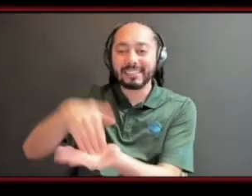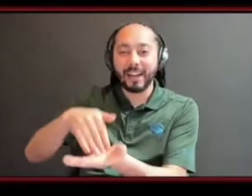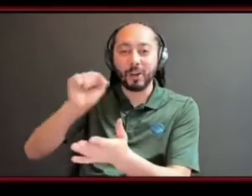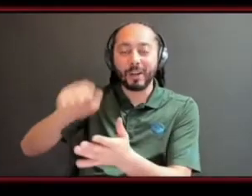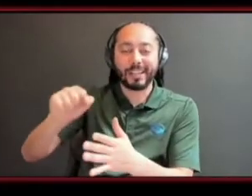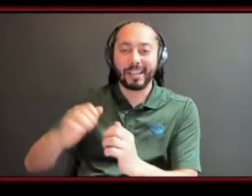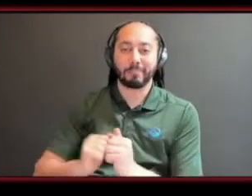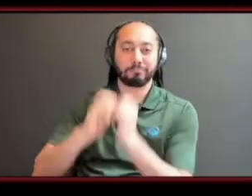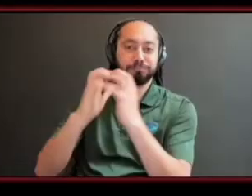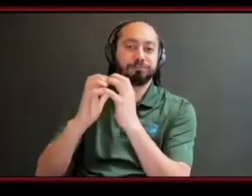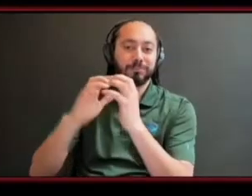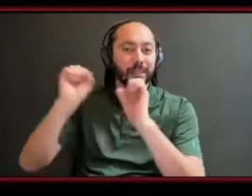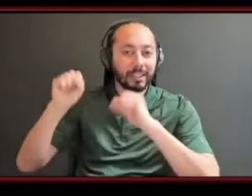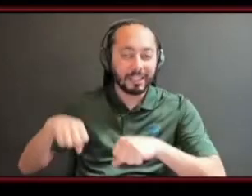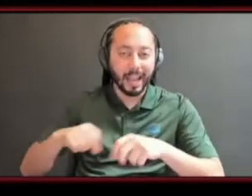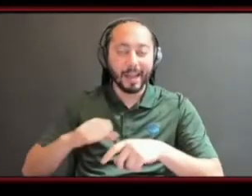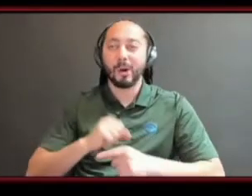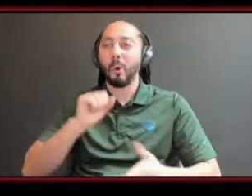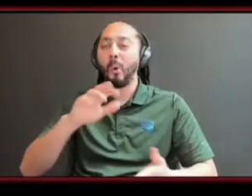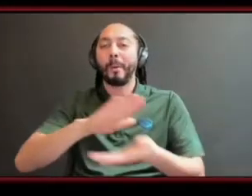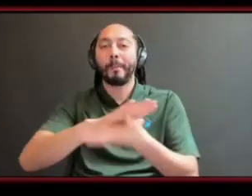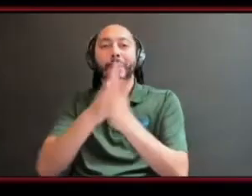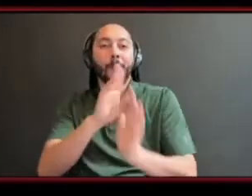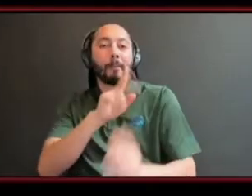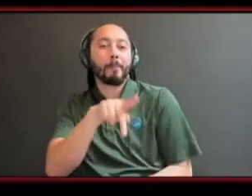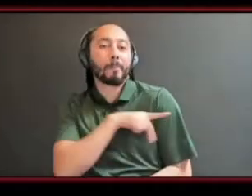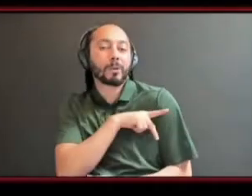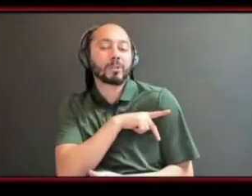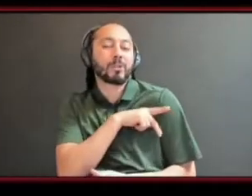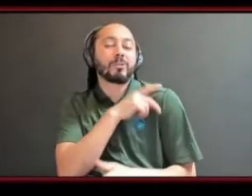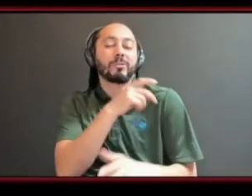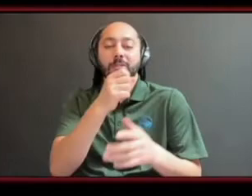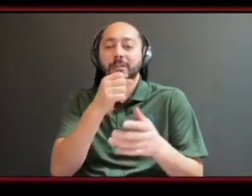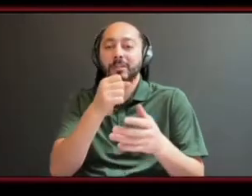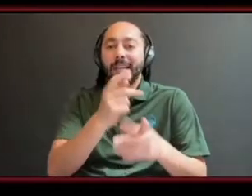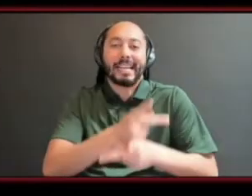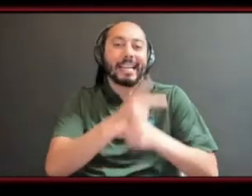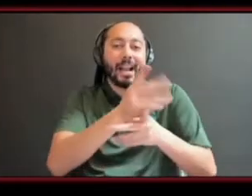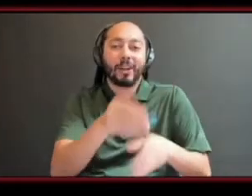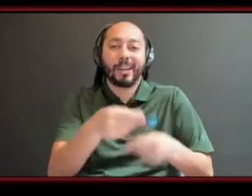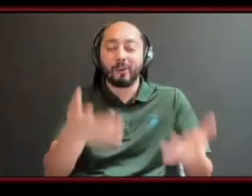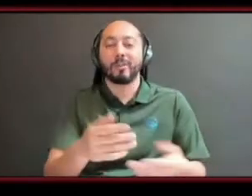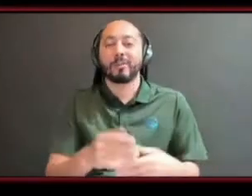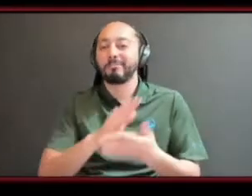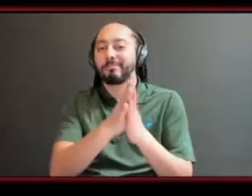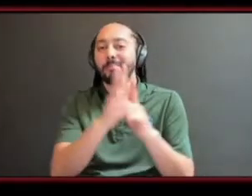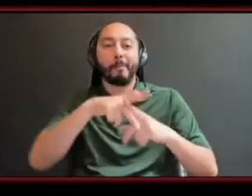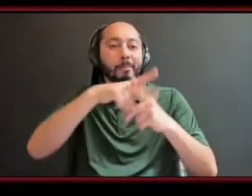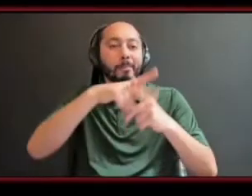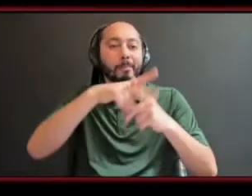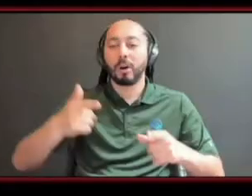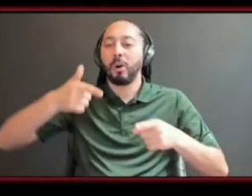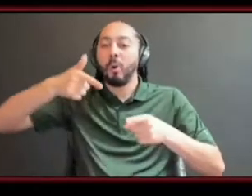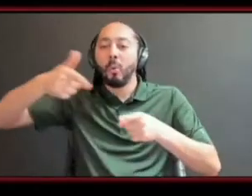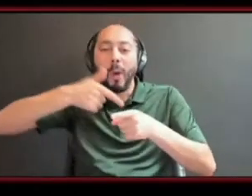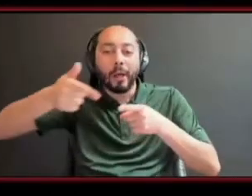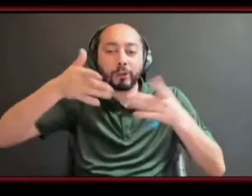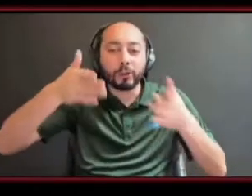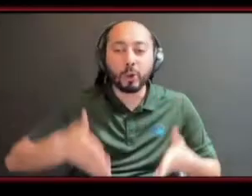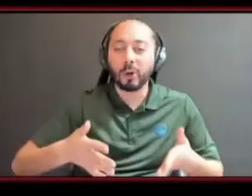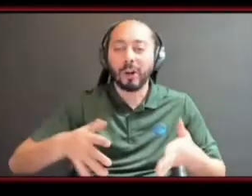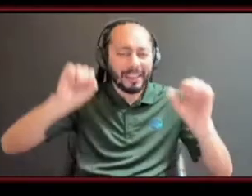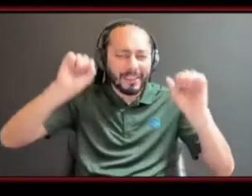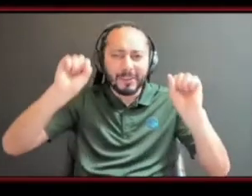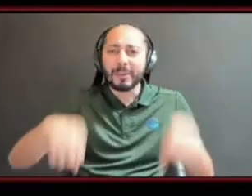their own personal caregiver they could own so many different business either own plumber welder um and